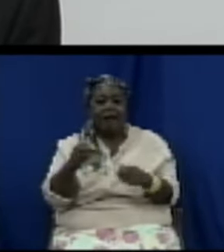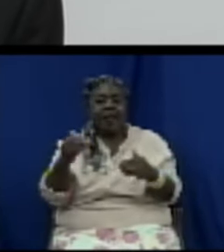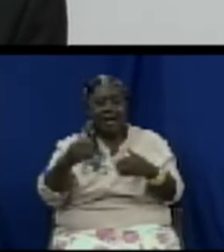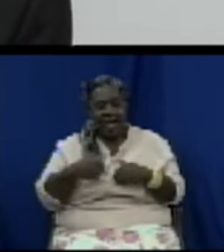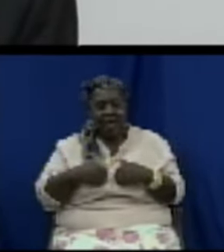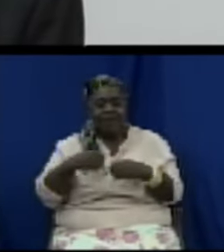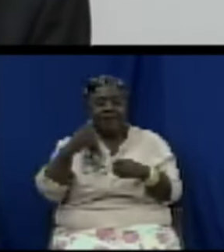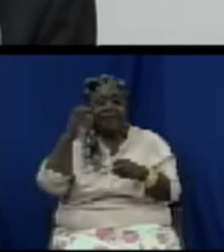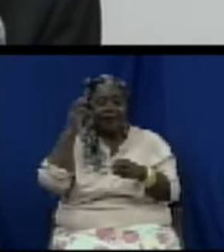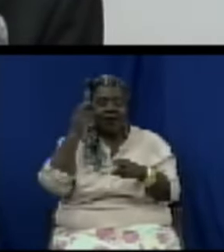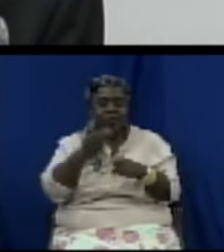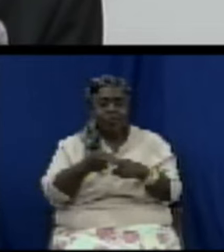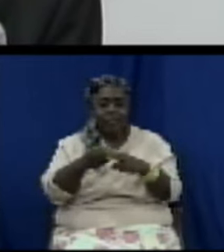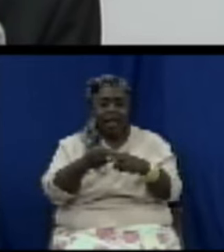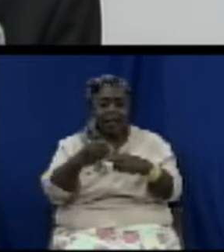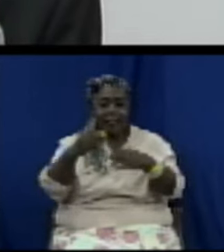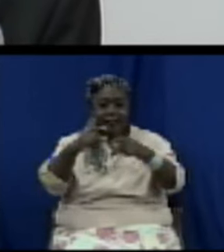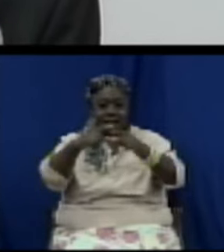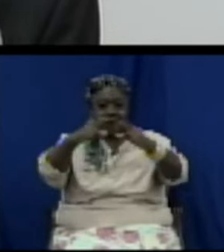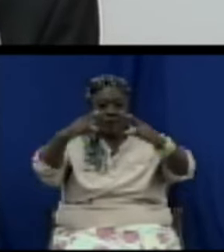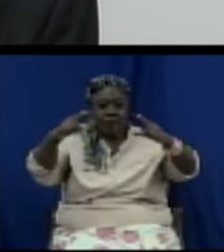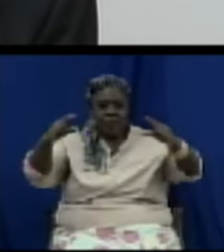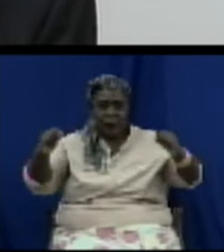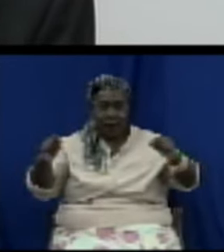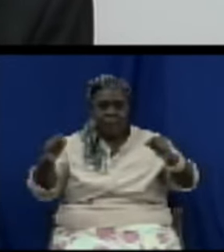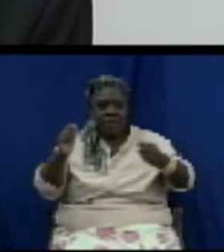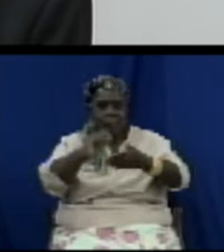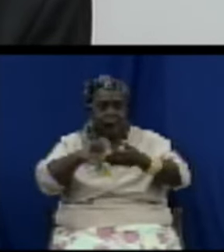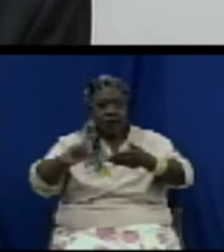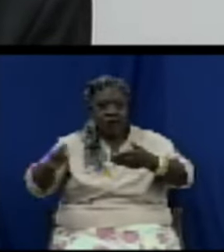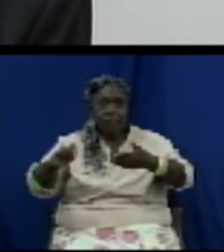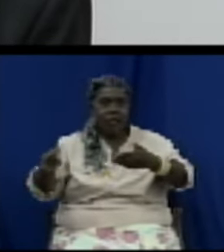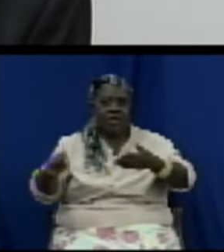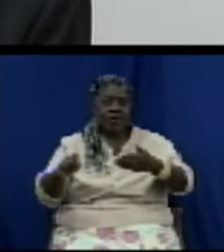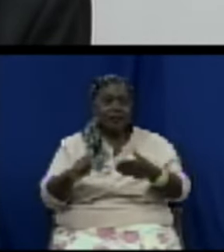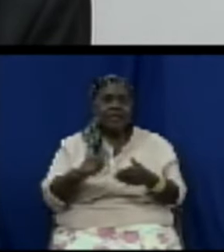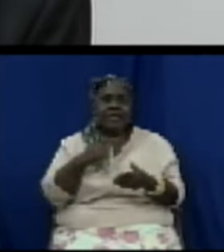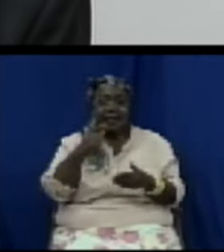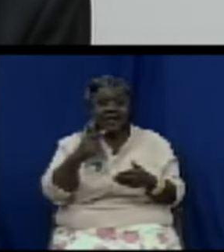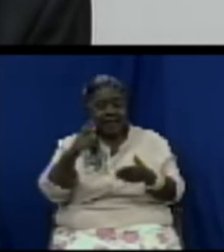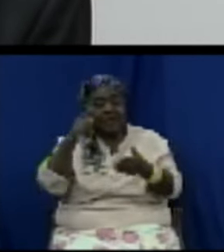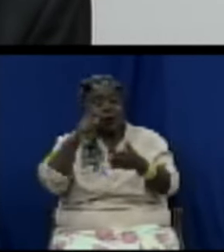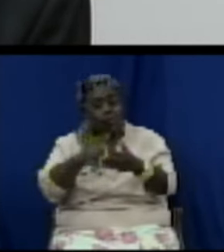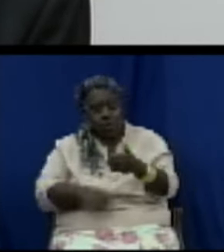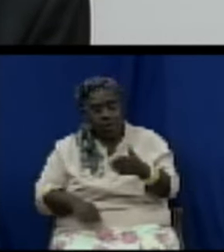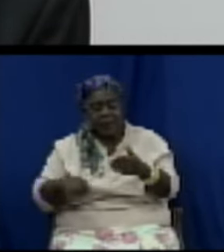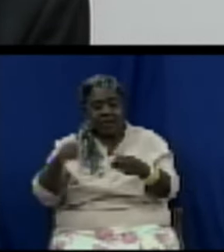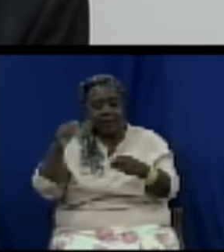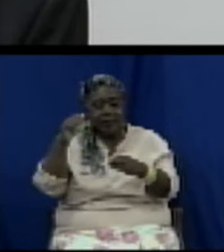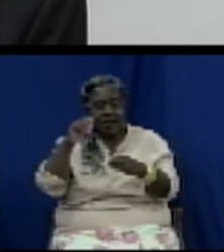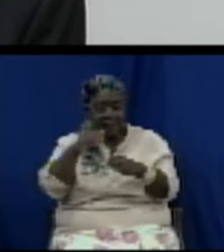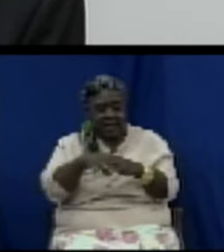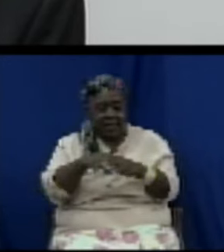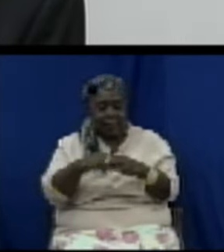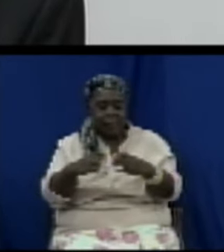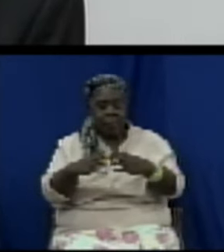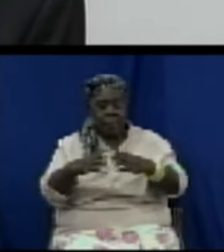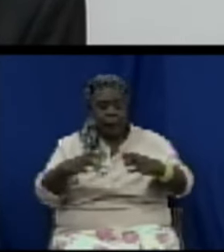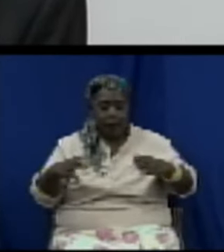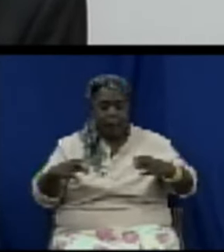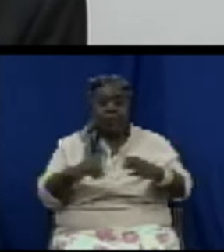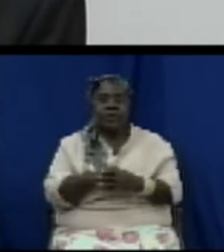accordance with the standards and specifications prescribed by the competent authorities